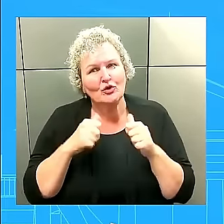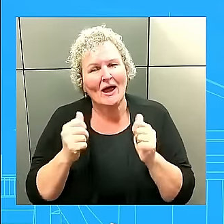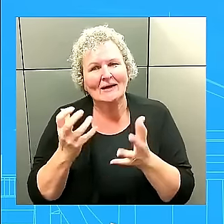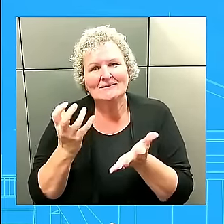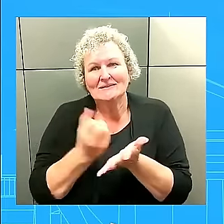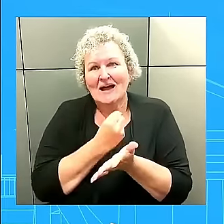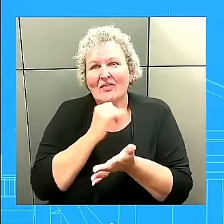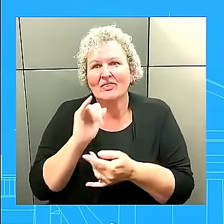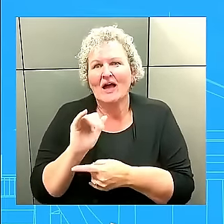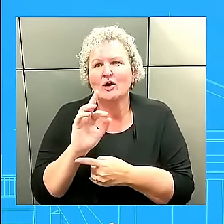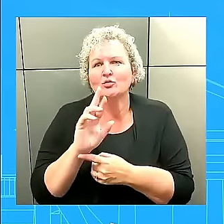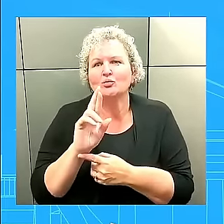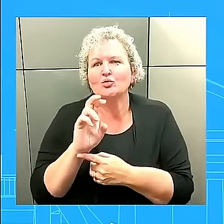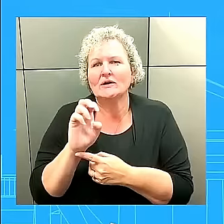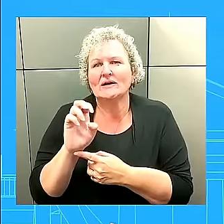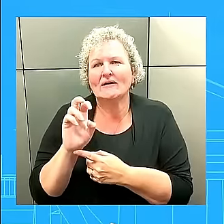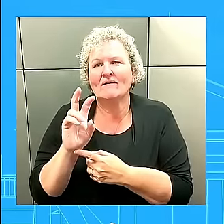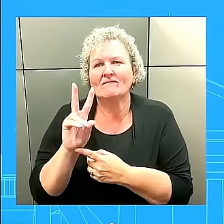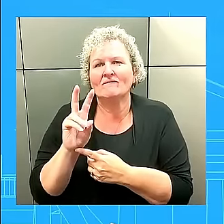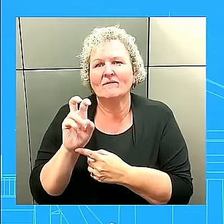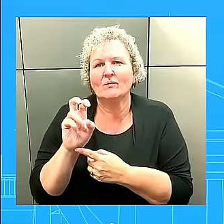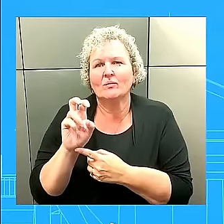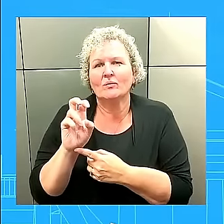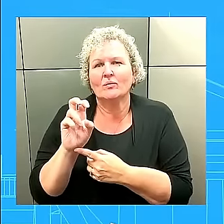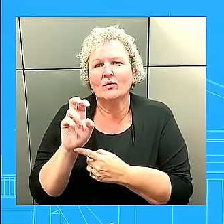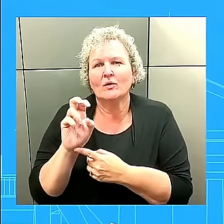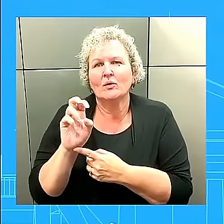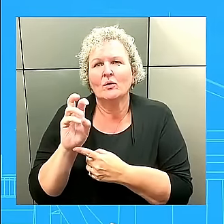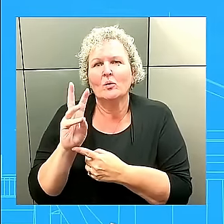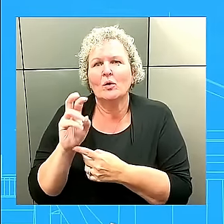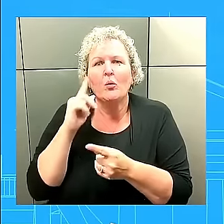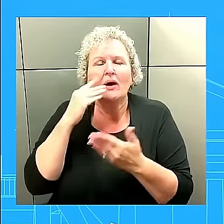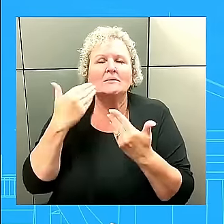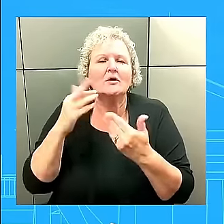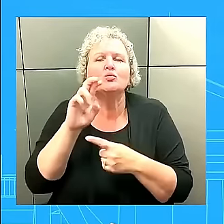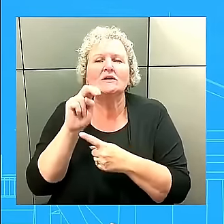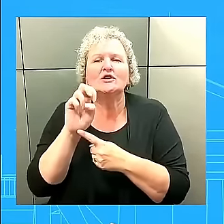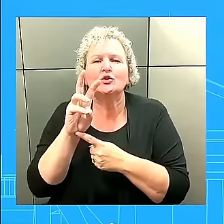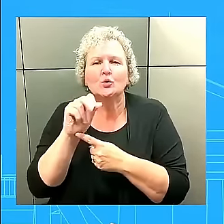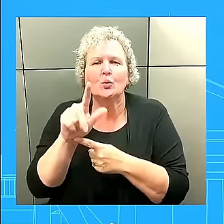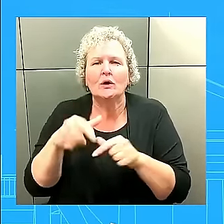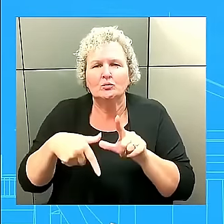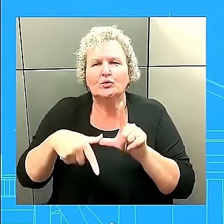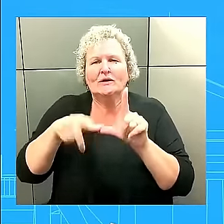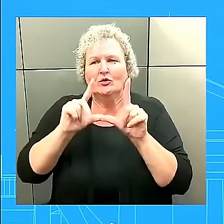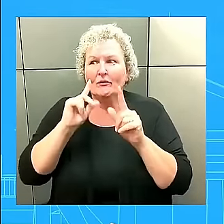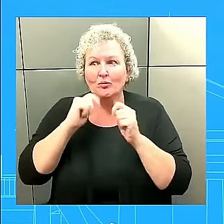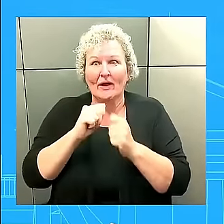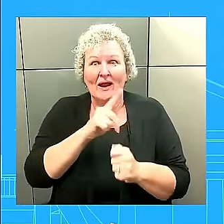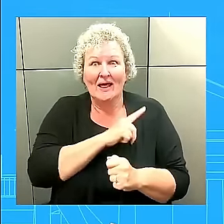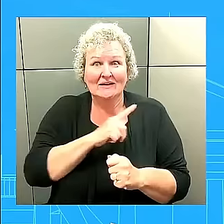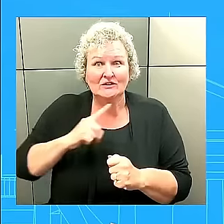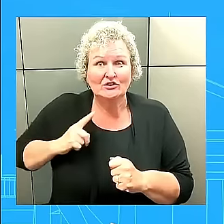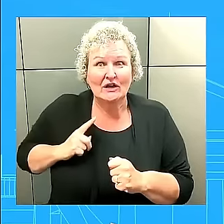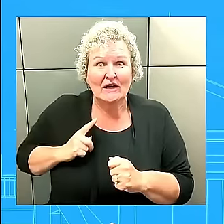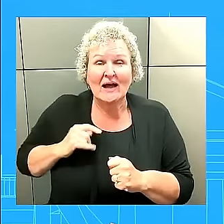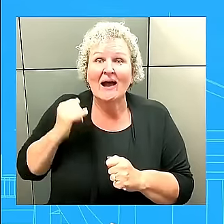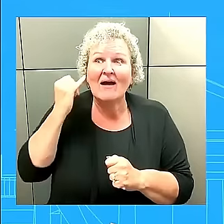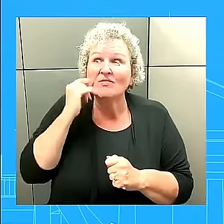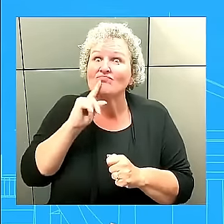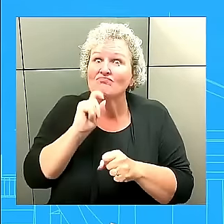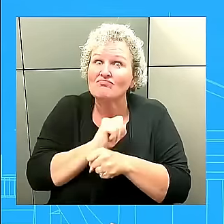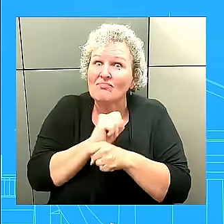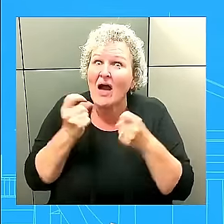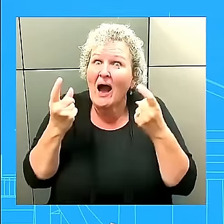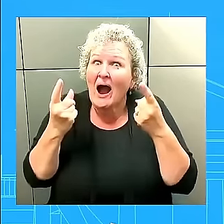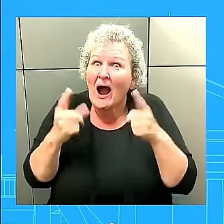make sure that legislation is put out there, voted on. And so he would sign that, obviously, if that were to happen. And so that is